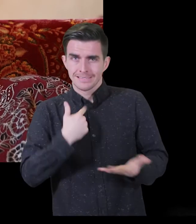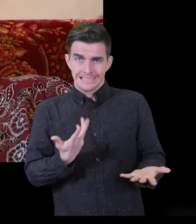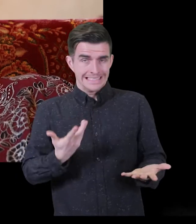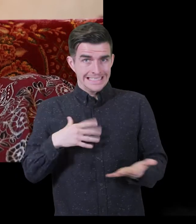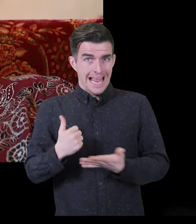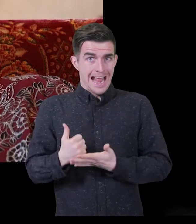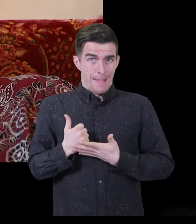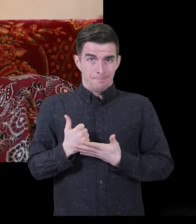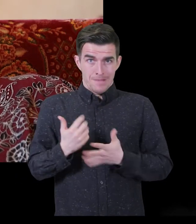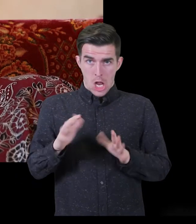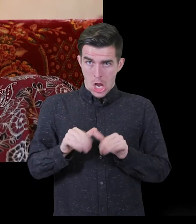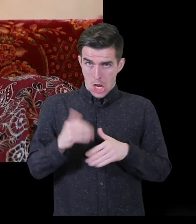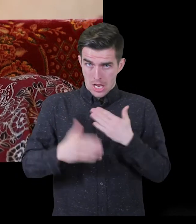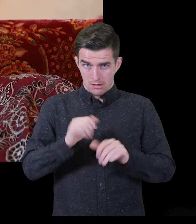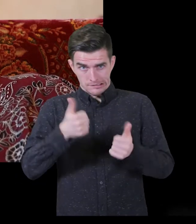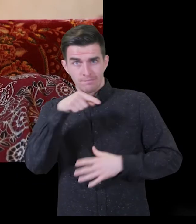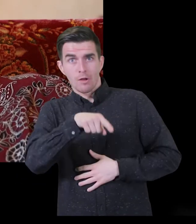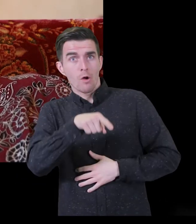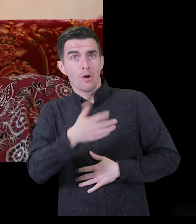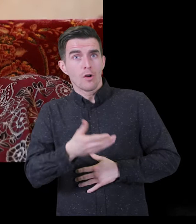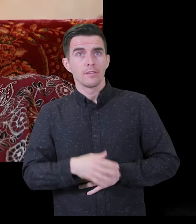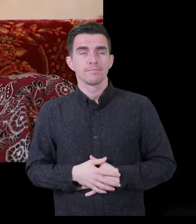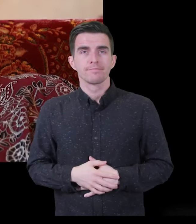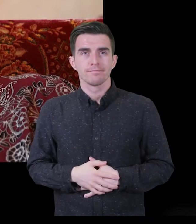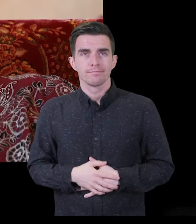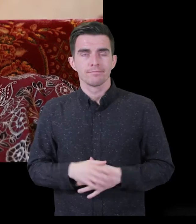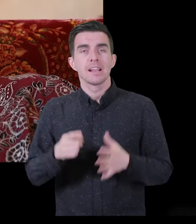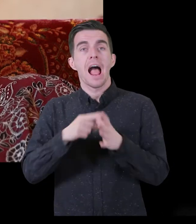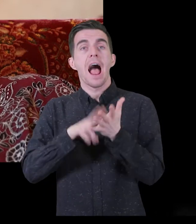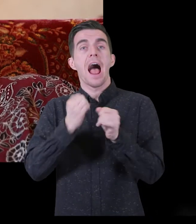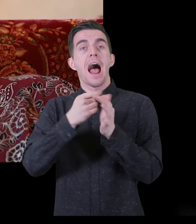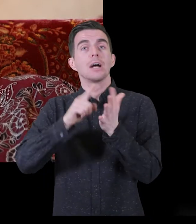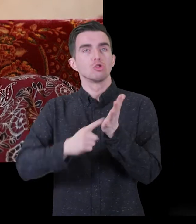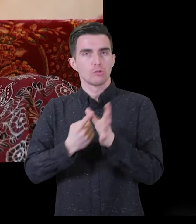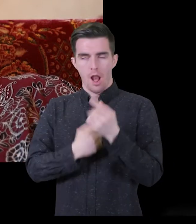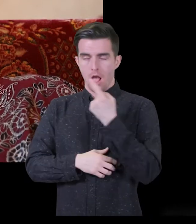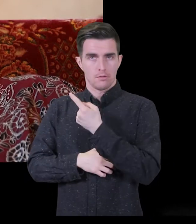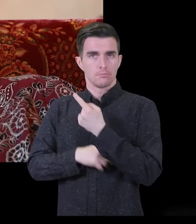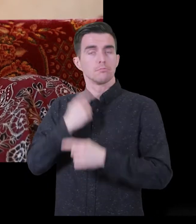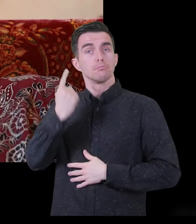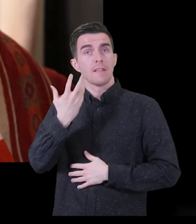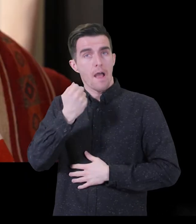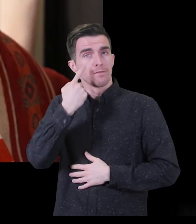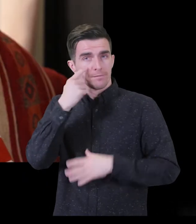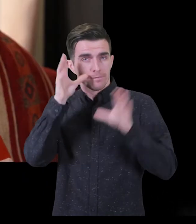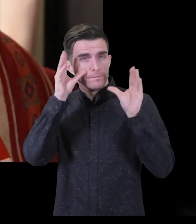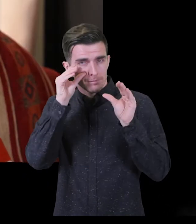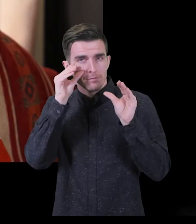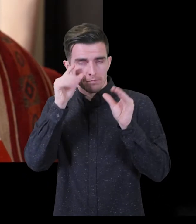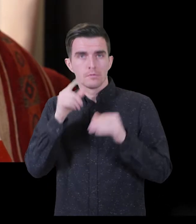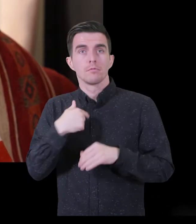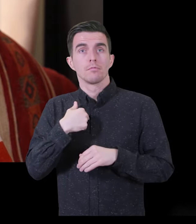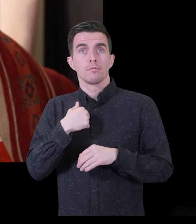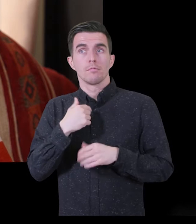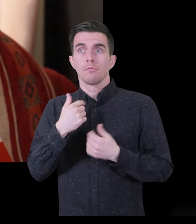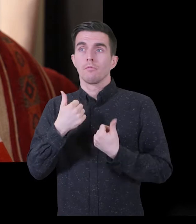and needed that wee bit of help to guide me as to what was the best for Donald. I first came across